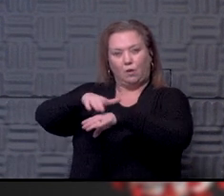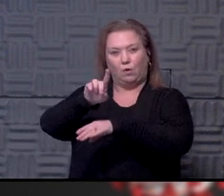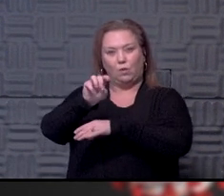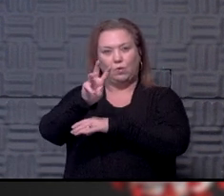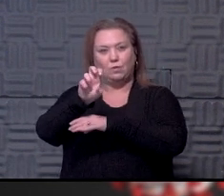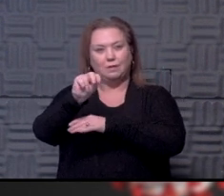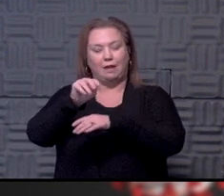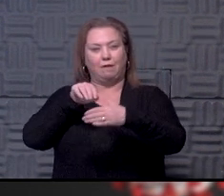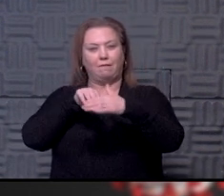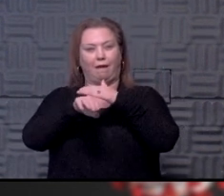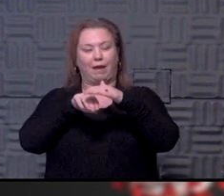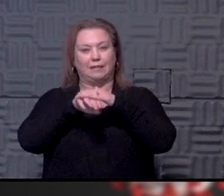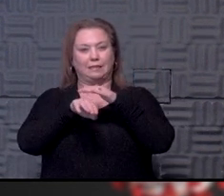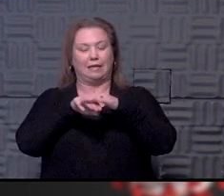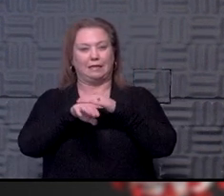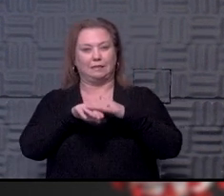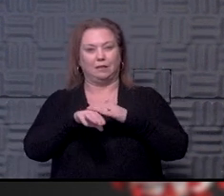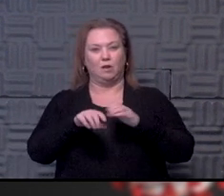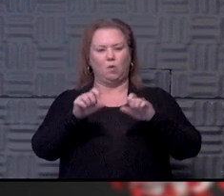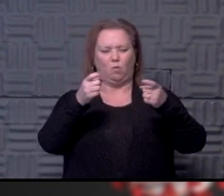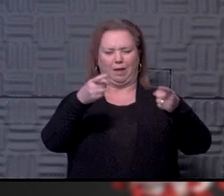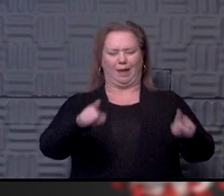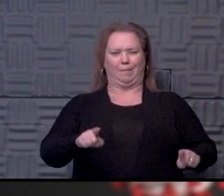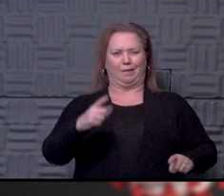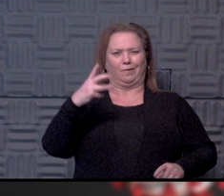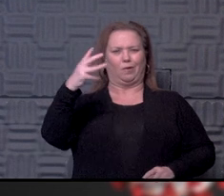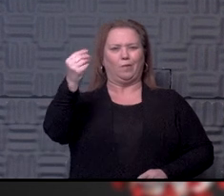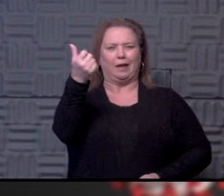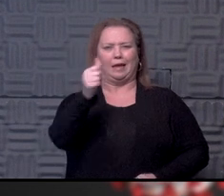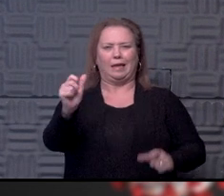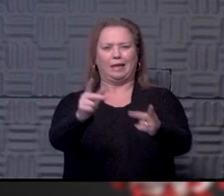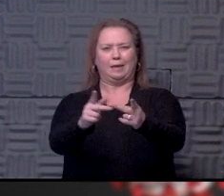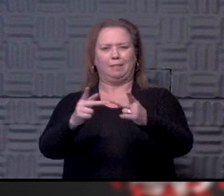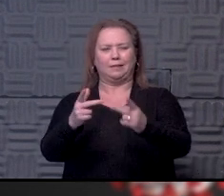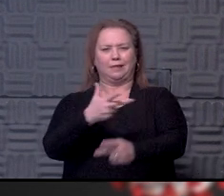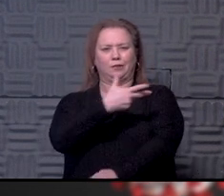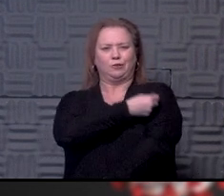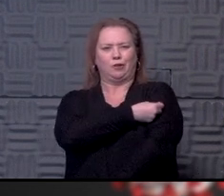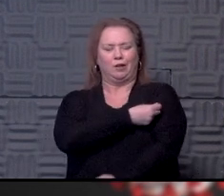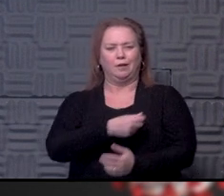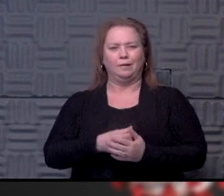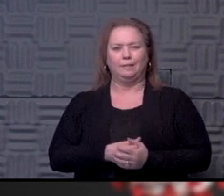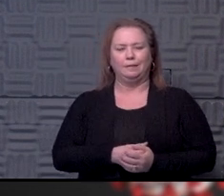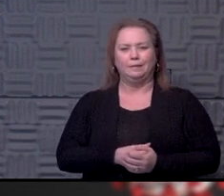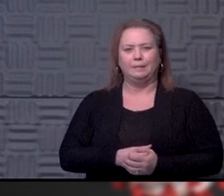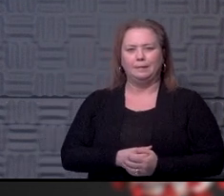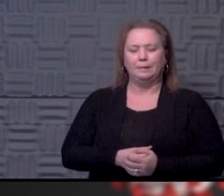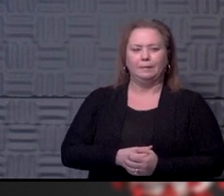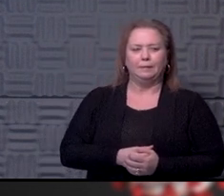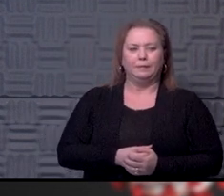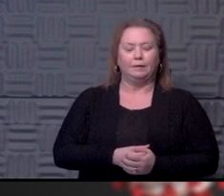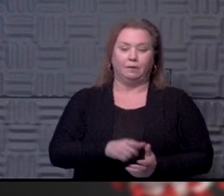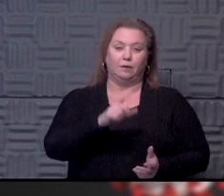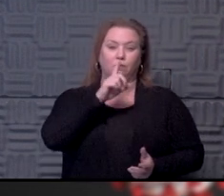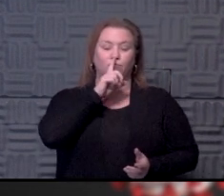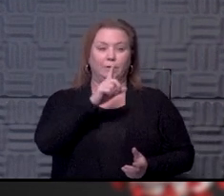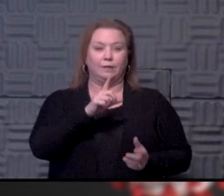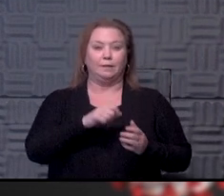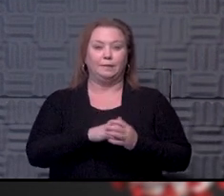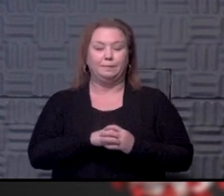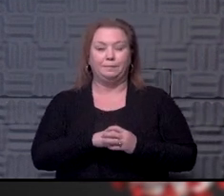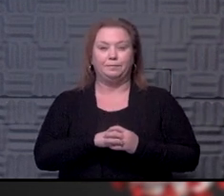What happened to go anywhere and get your shot? So, lots of questions in there. I think, realistically,